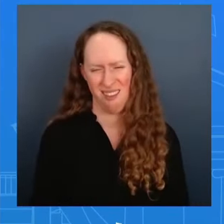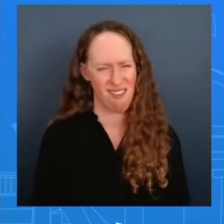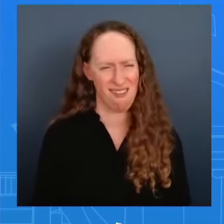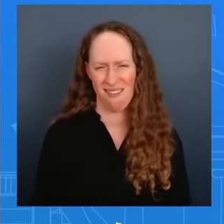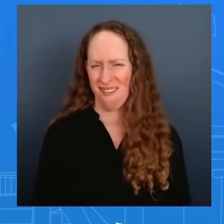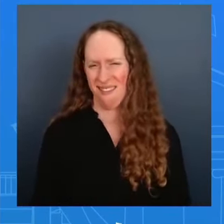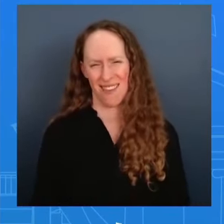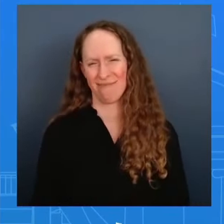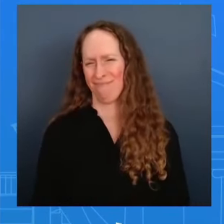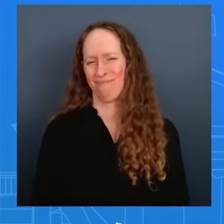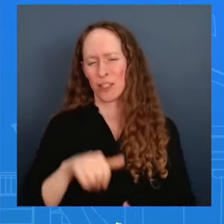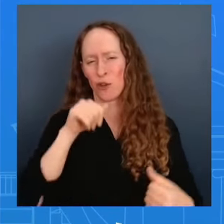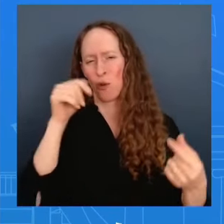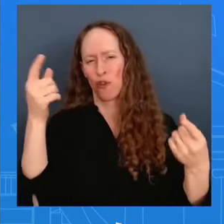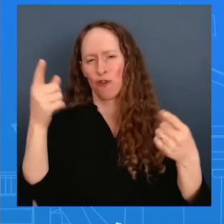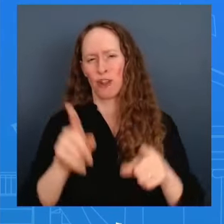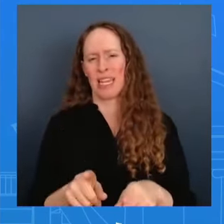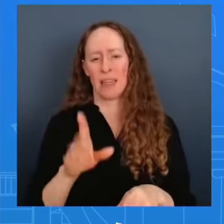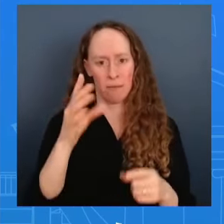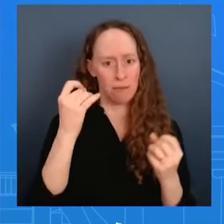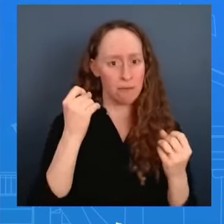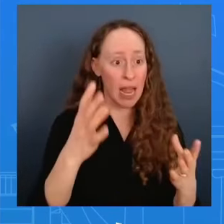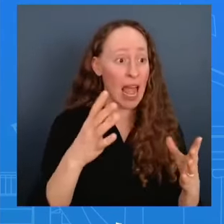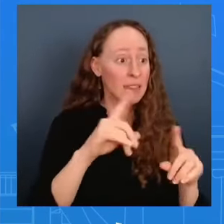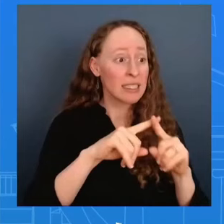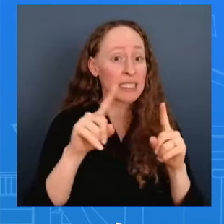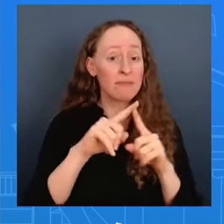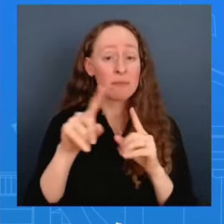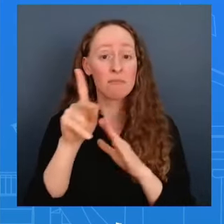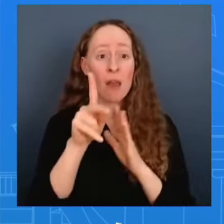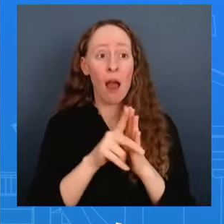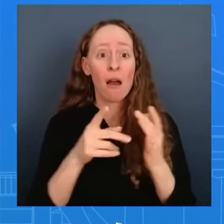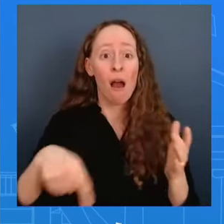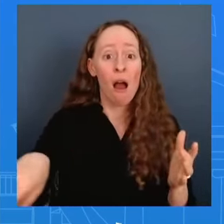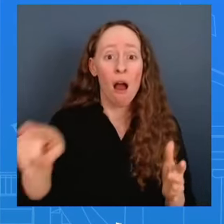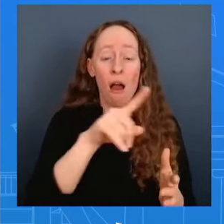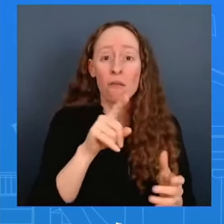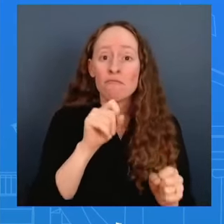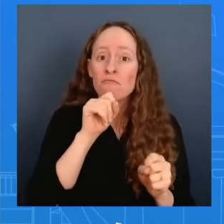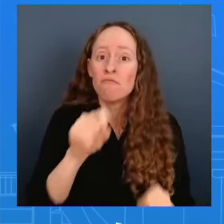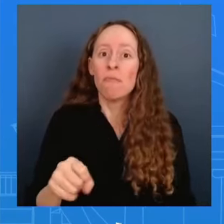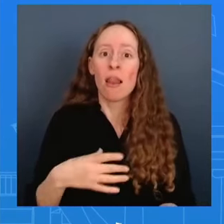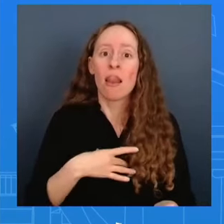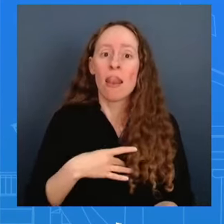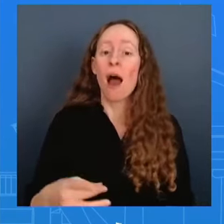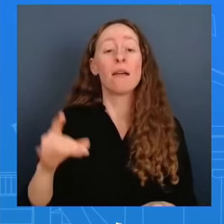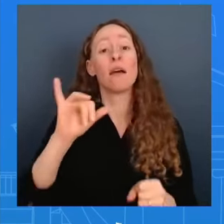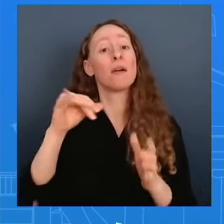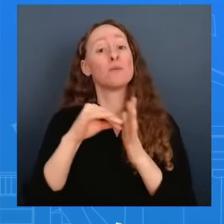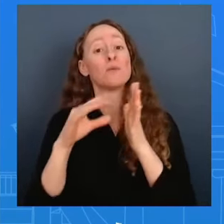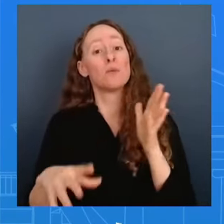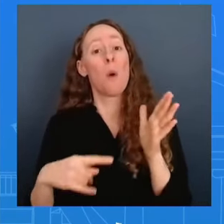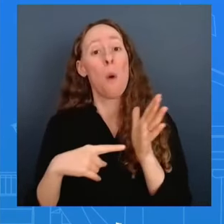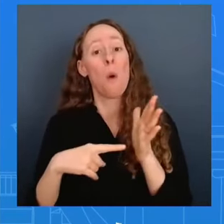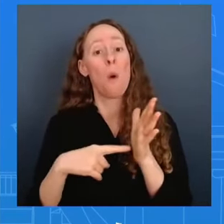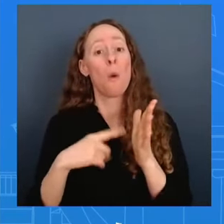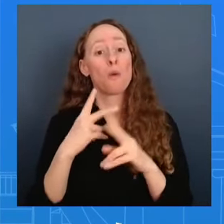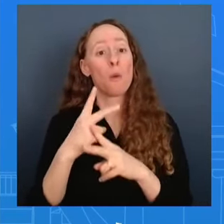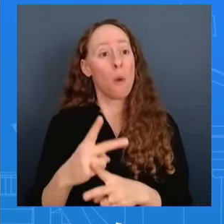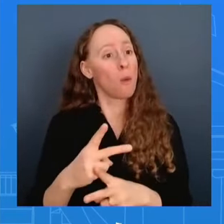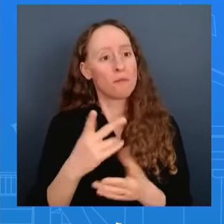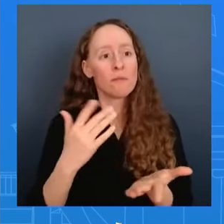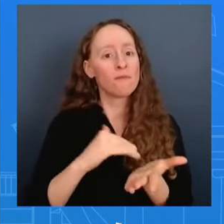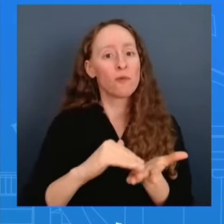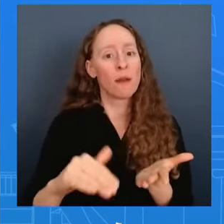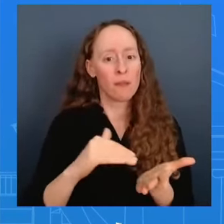they are they are student debt even though you have republicans who stopped the president on moving with his plan on student debt that's actually very popular